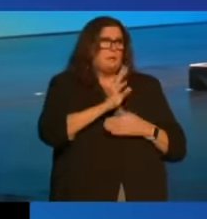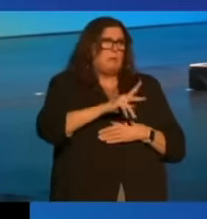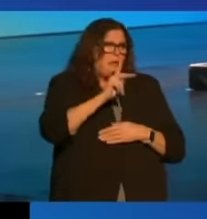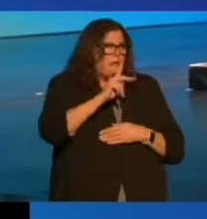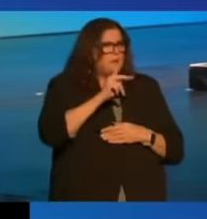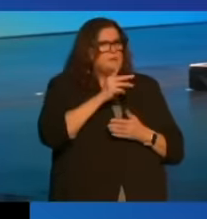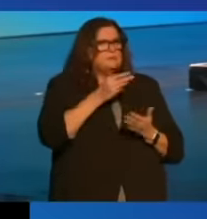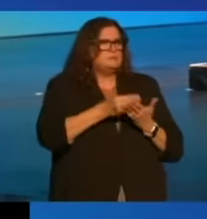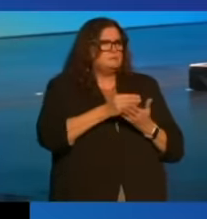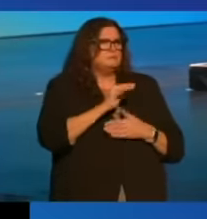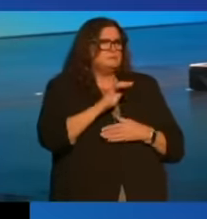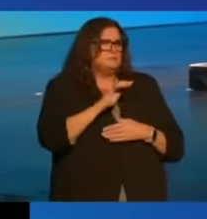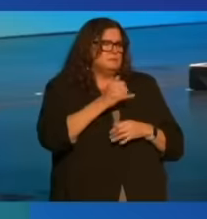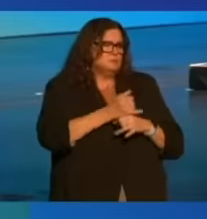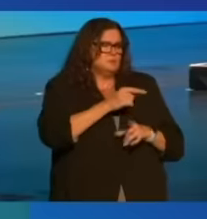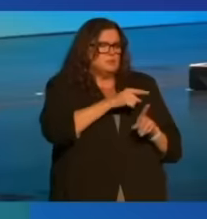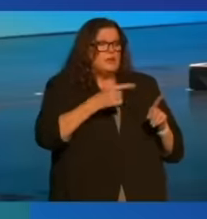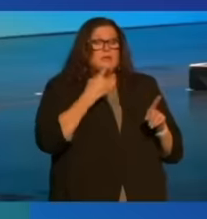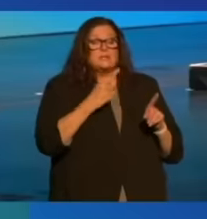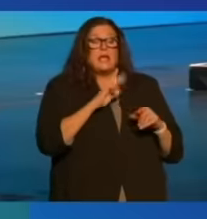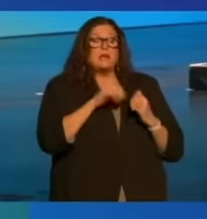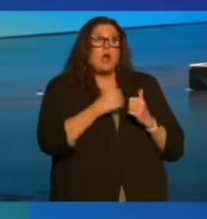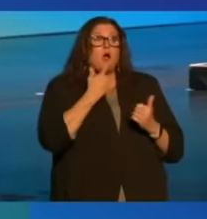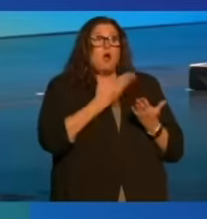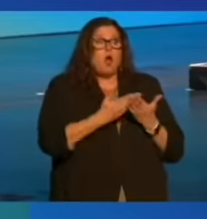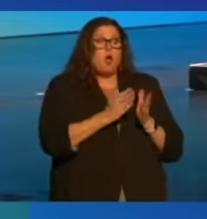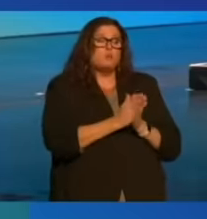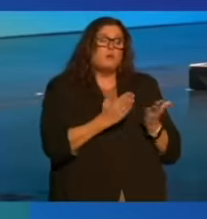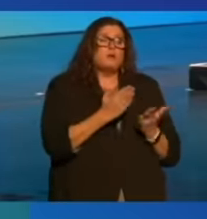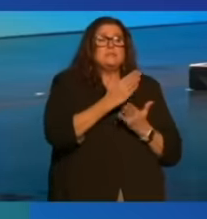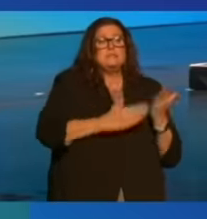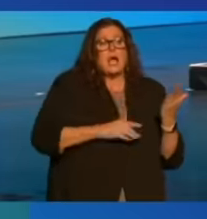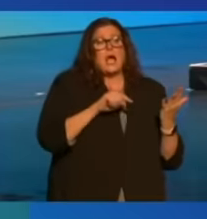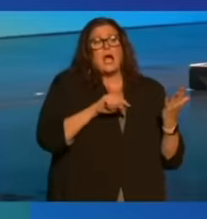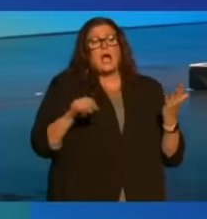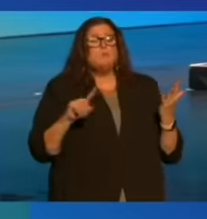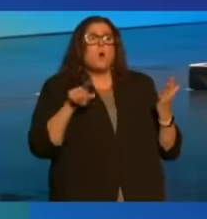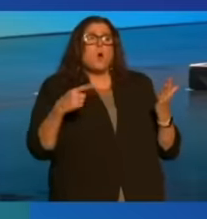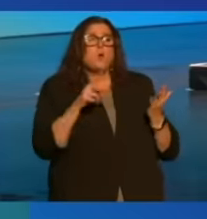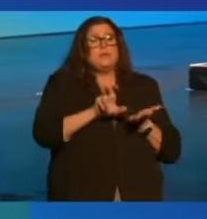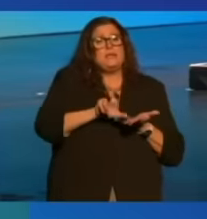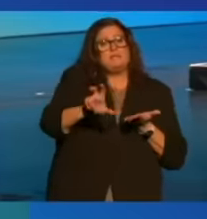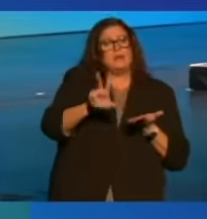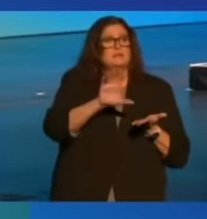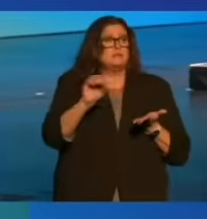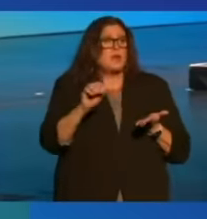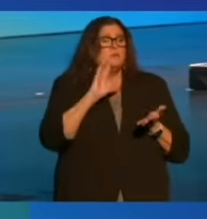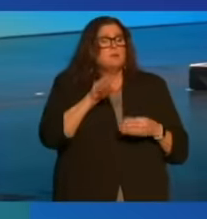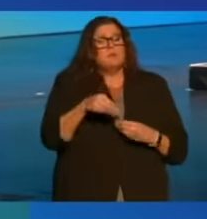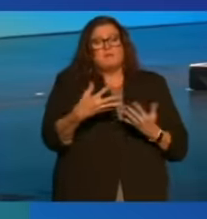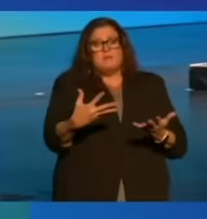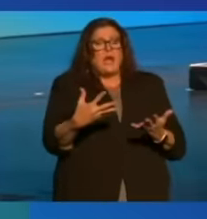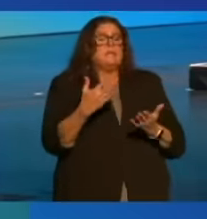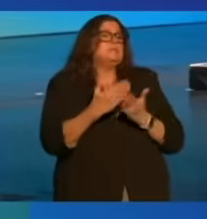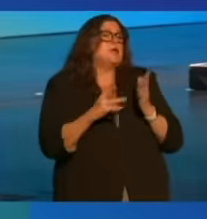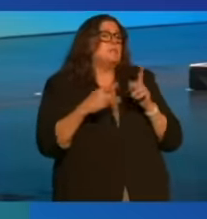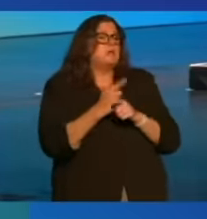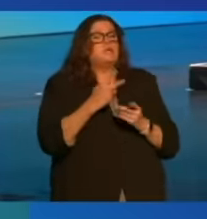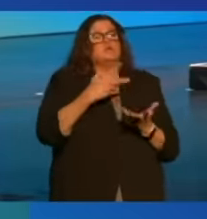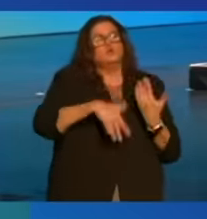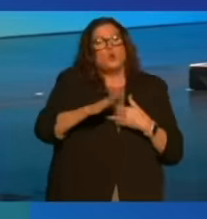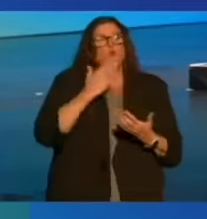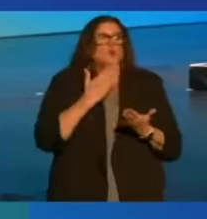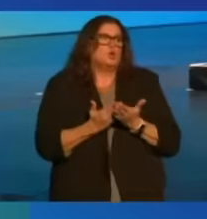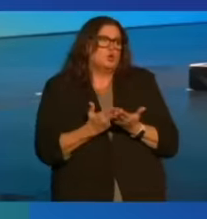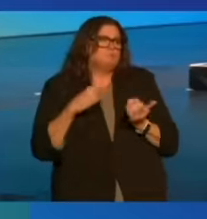claim that not all of their portfolios, but some of them, will only invest in companies that provide some social good